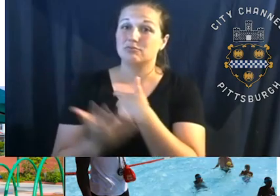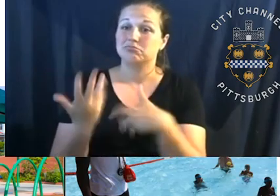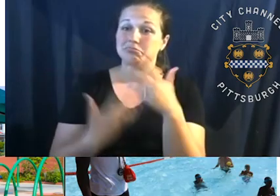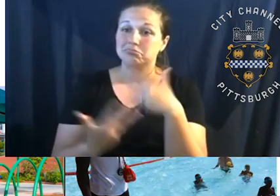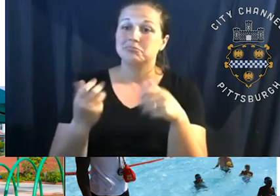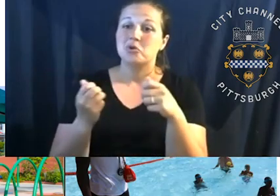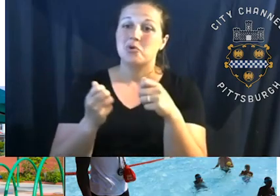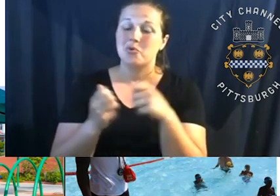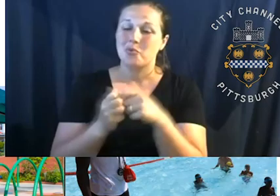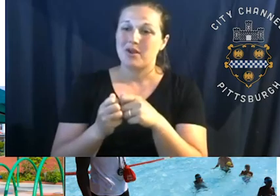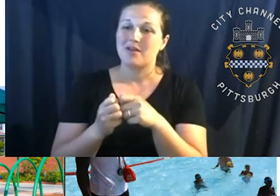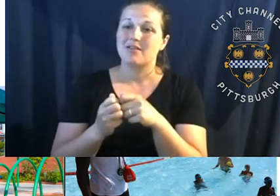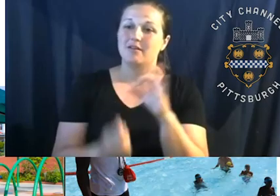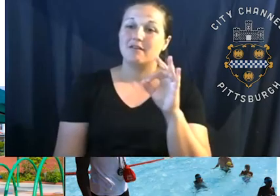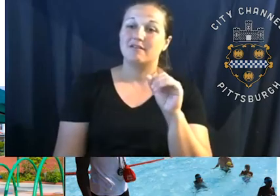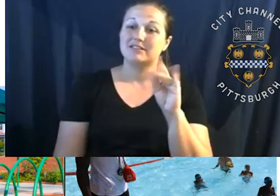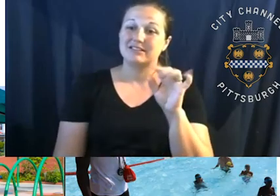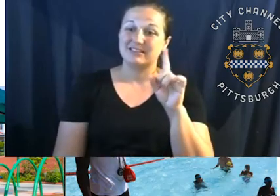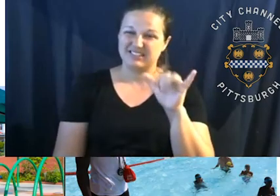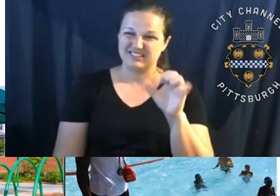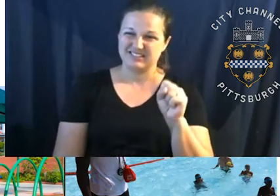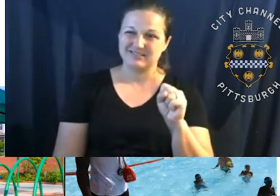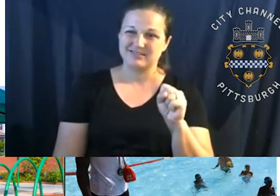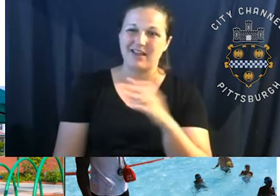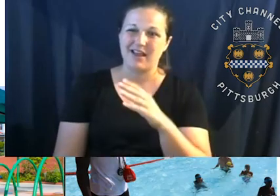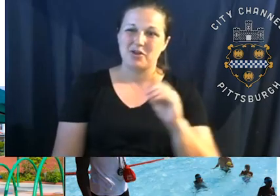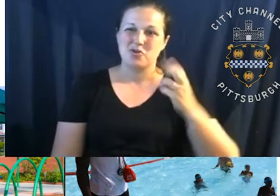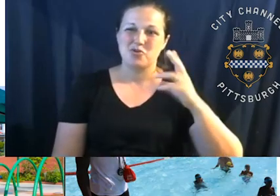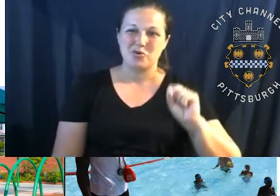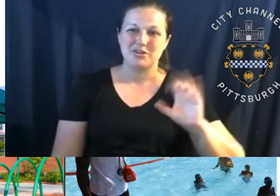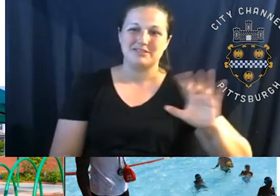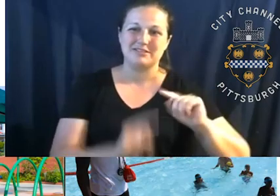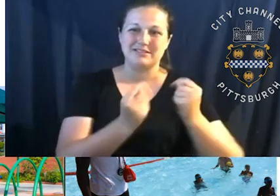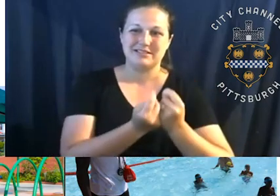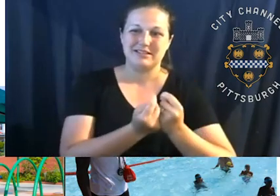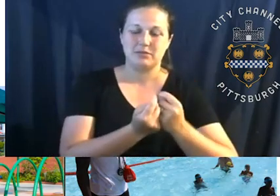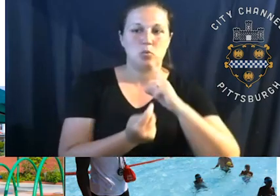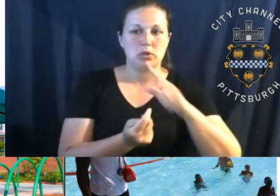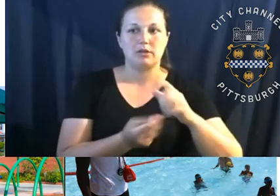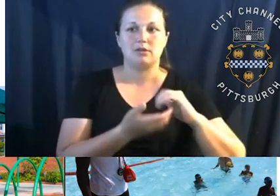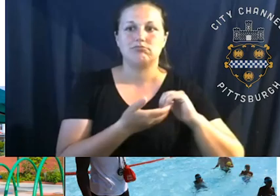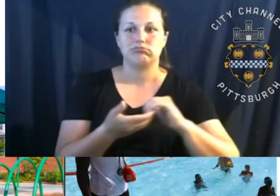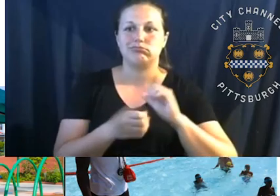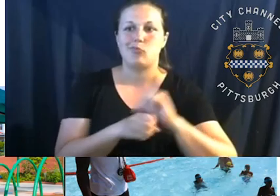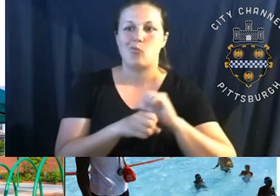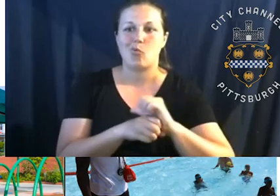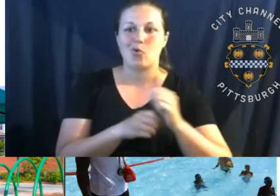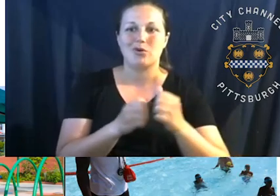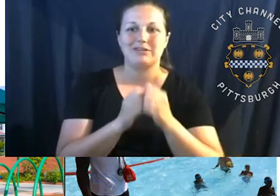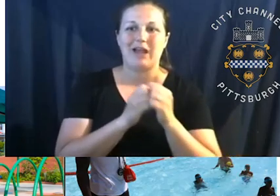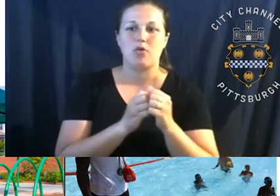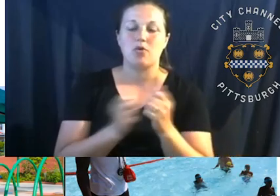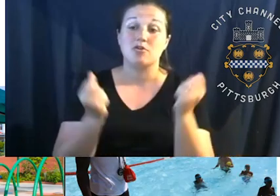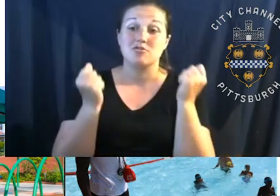facilities bureau and Chris's team, uh, quite intimately because they have needs that, you know, there's, there's a lot to maintain, uh,